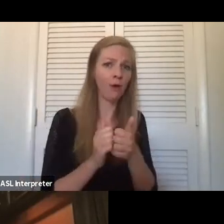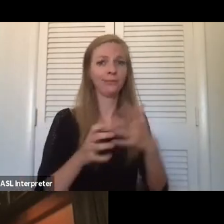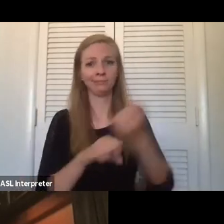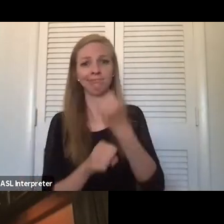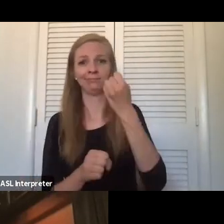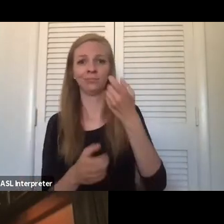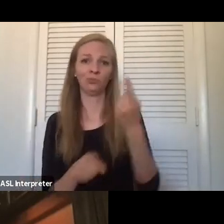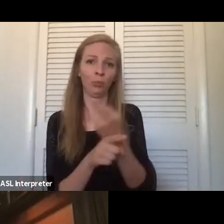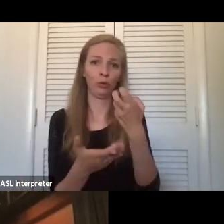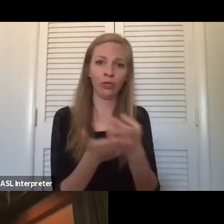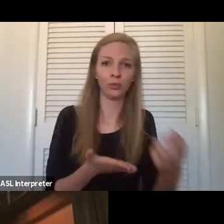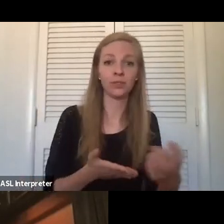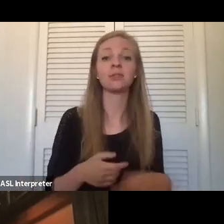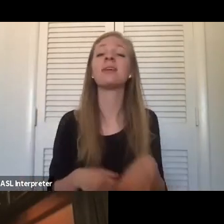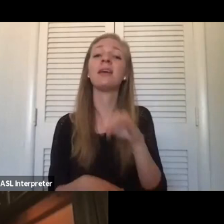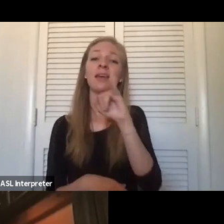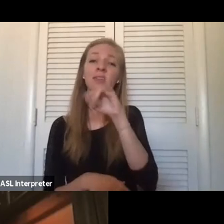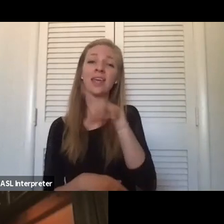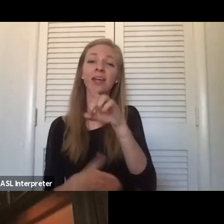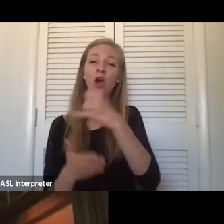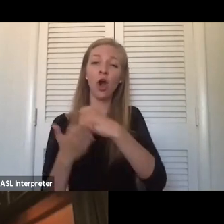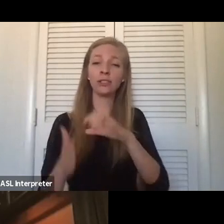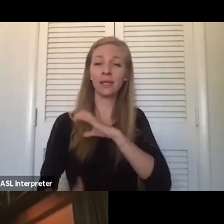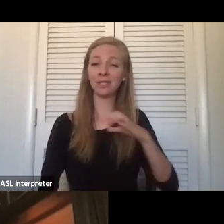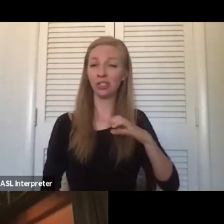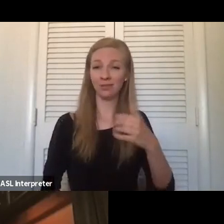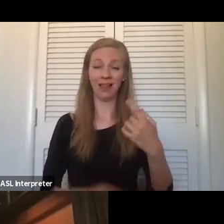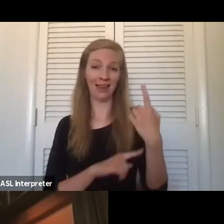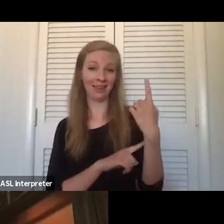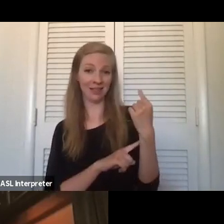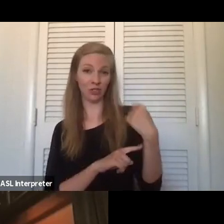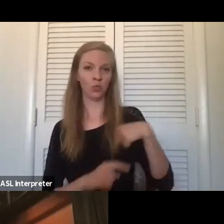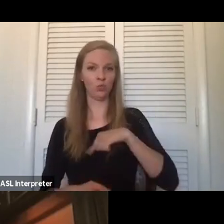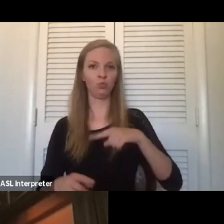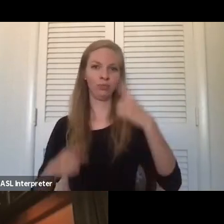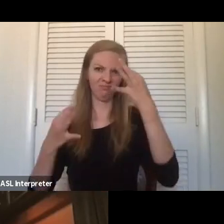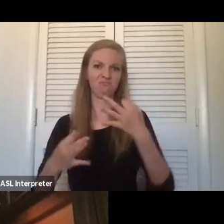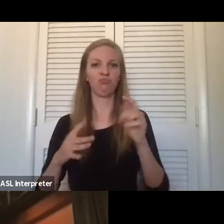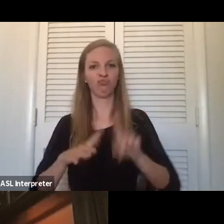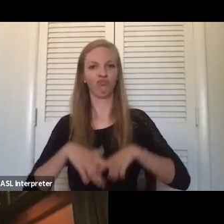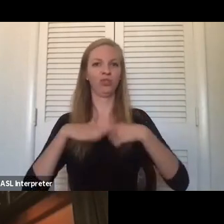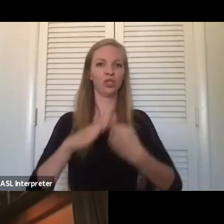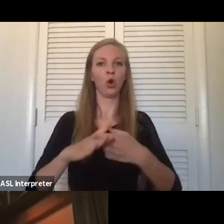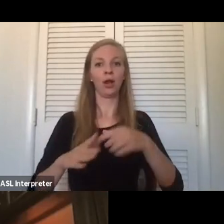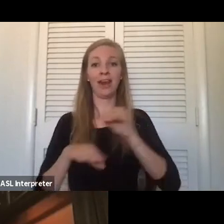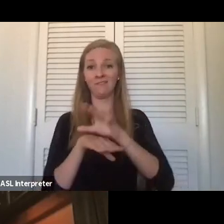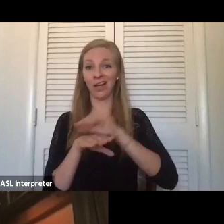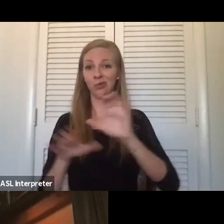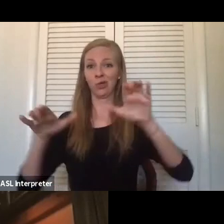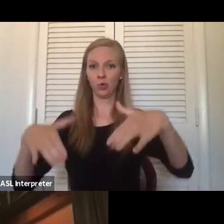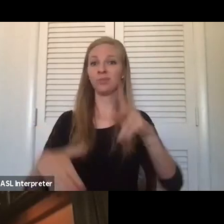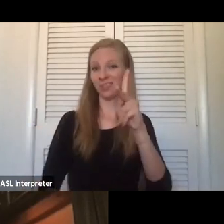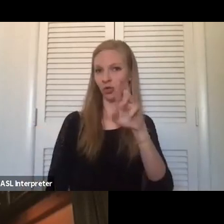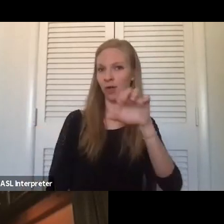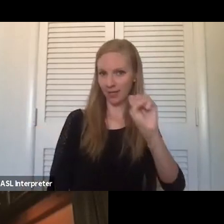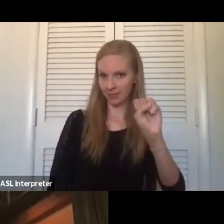mention that at the Indiana Arts Commission last year, we, uh, decided to start an advisory group that we mentioned before. Chris is a part of the accessibility